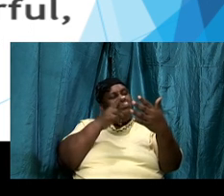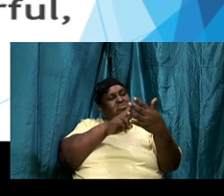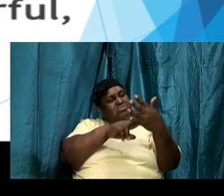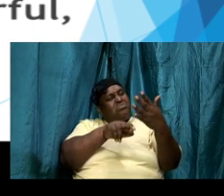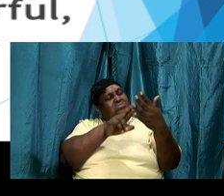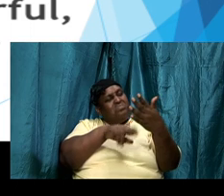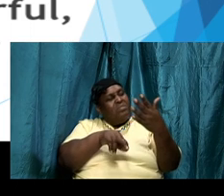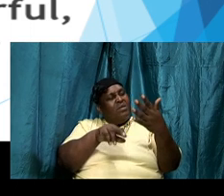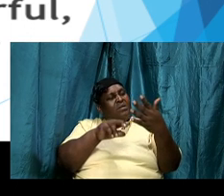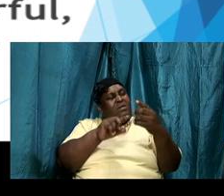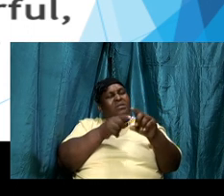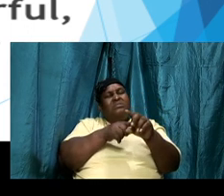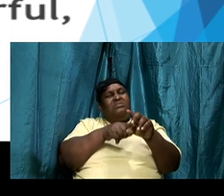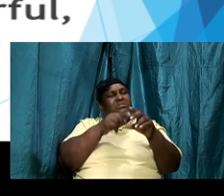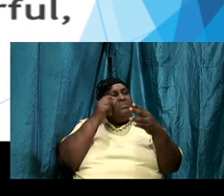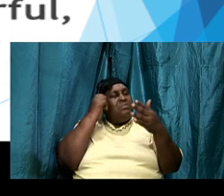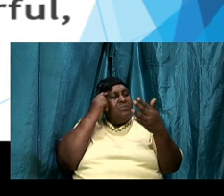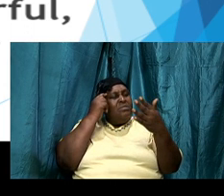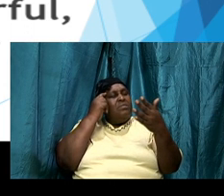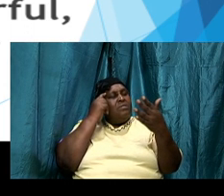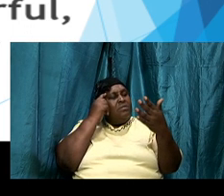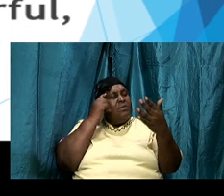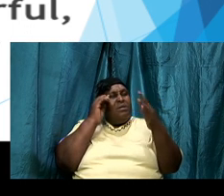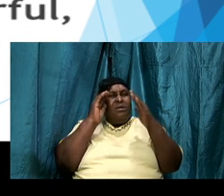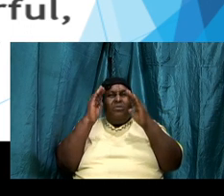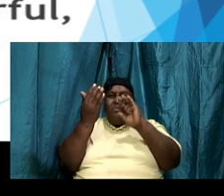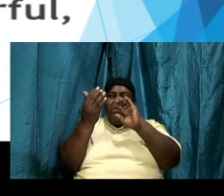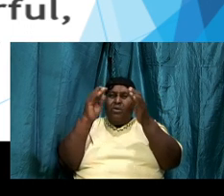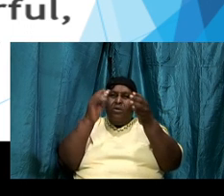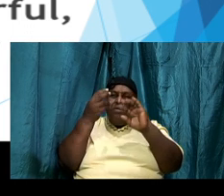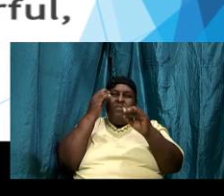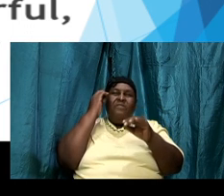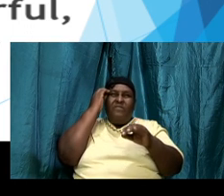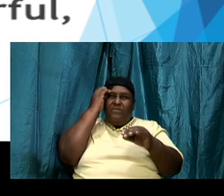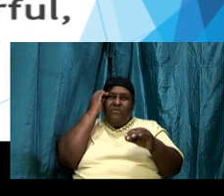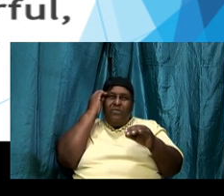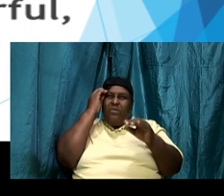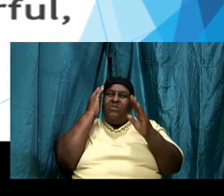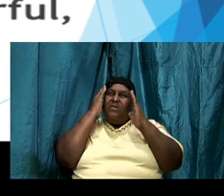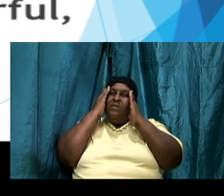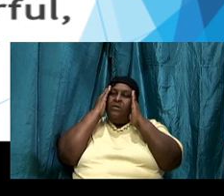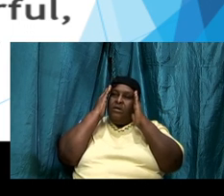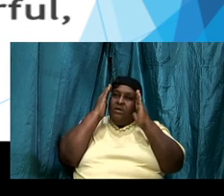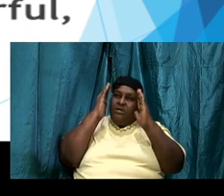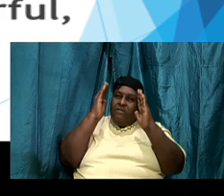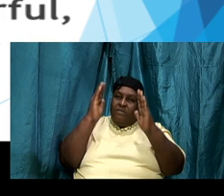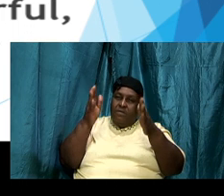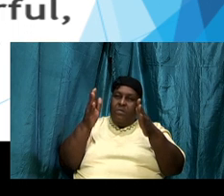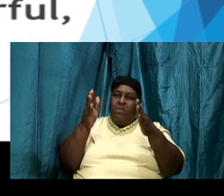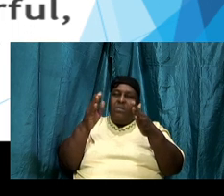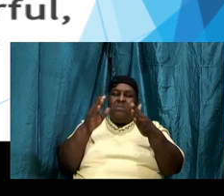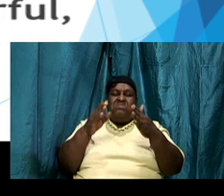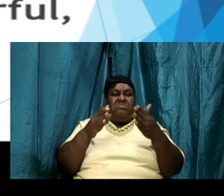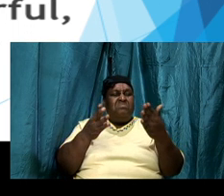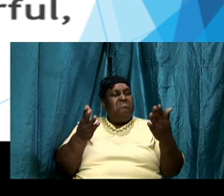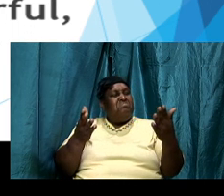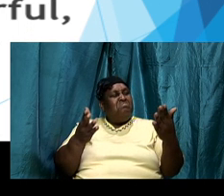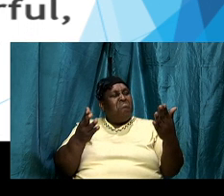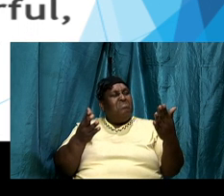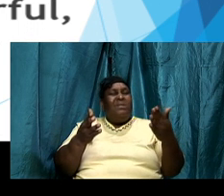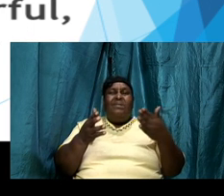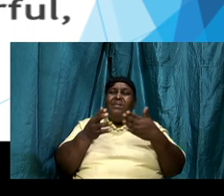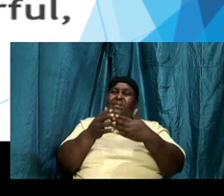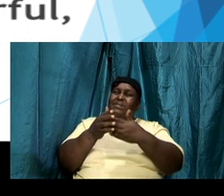we become focused when we start to meditate it literally leads us